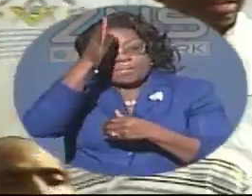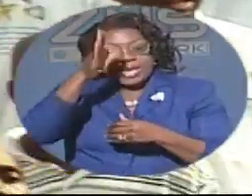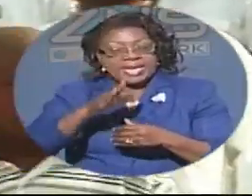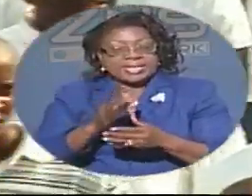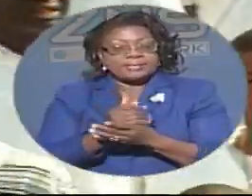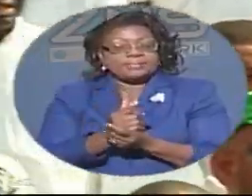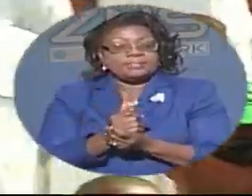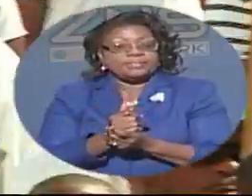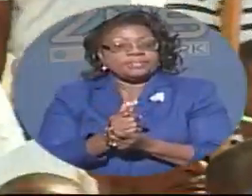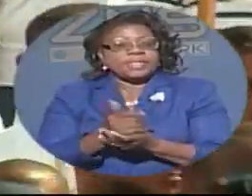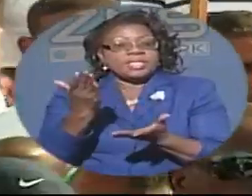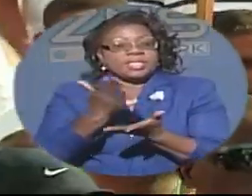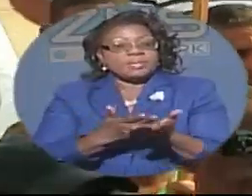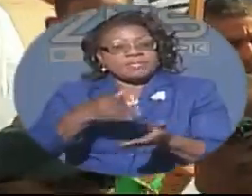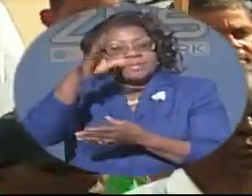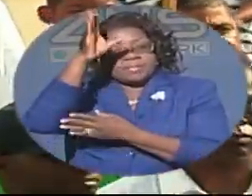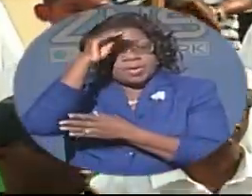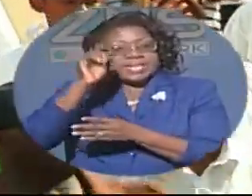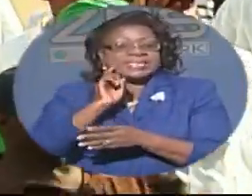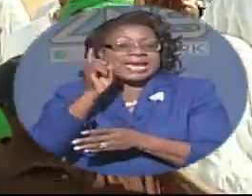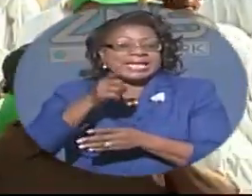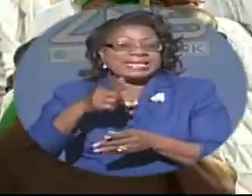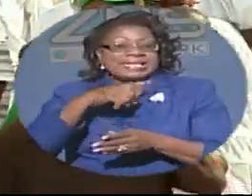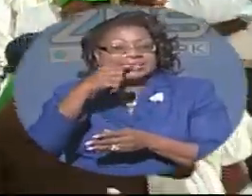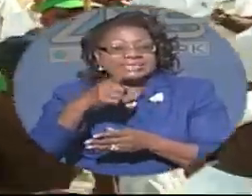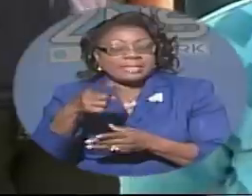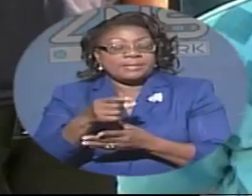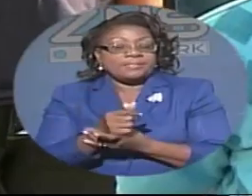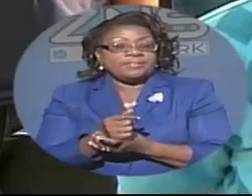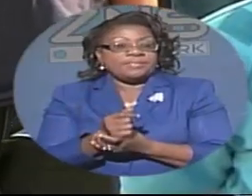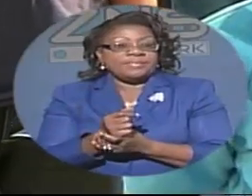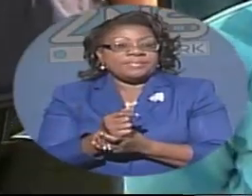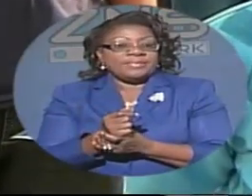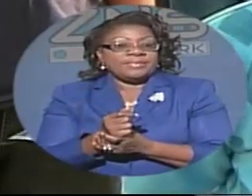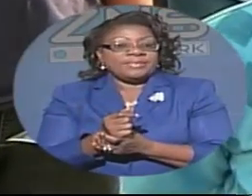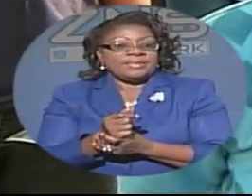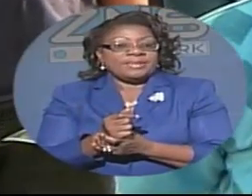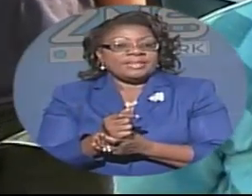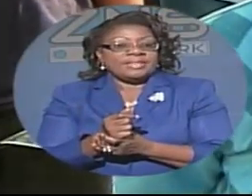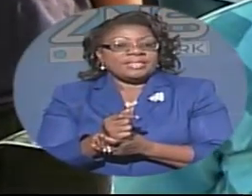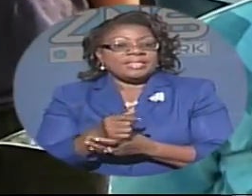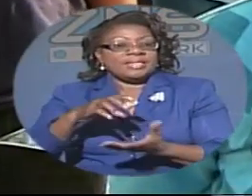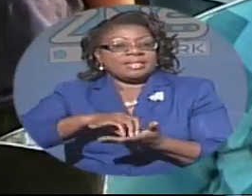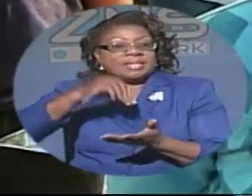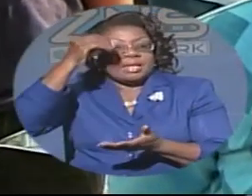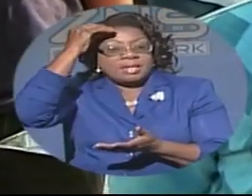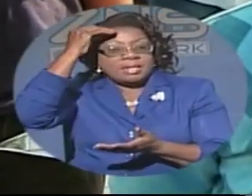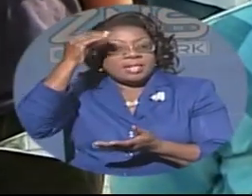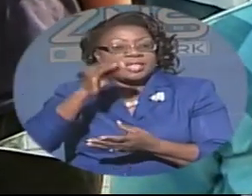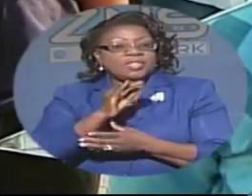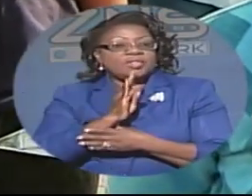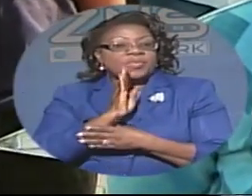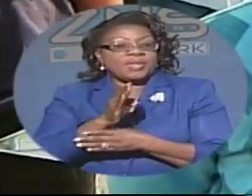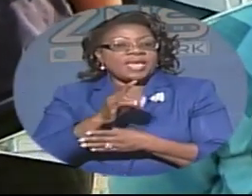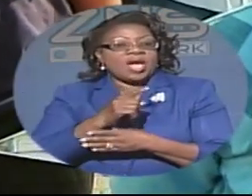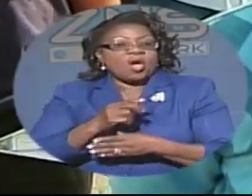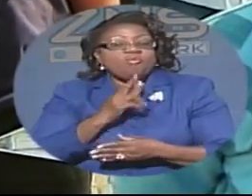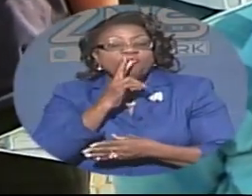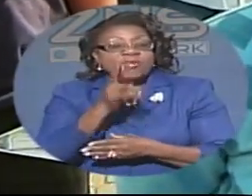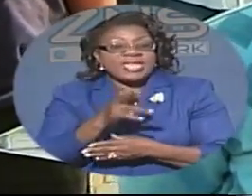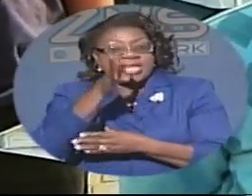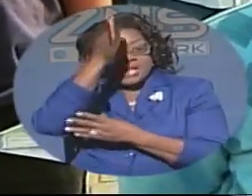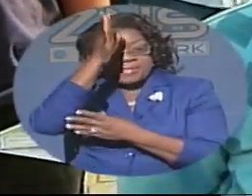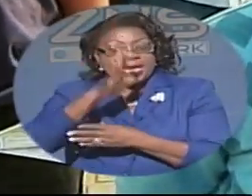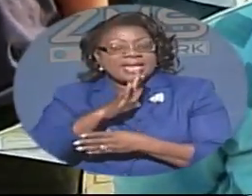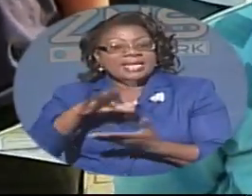fess up then some of the boys had their say it's important to me so i can try to learn to become a real man and i can